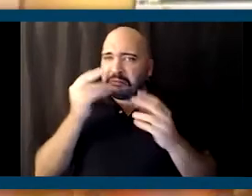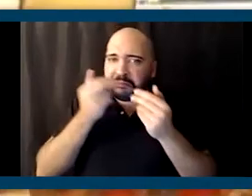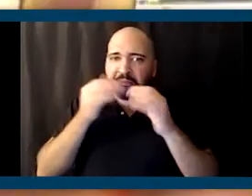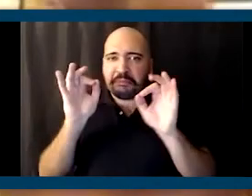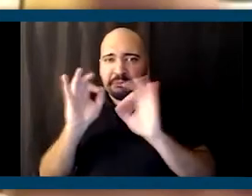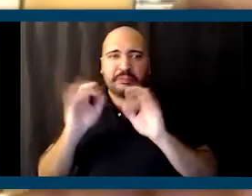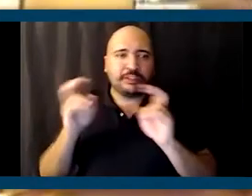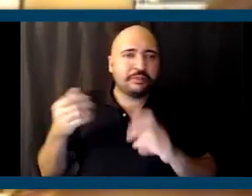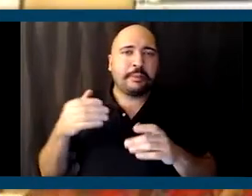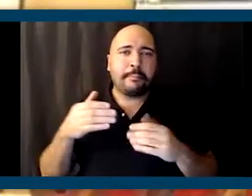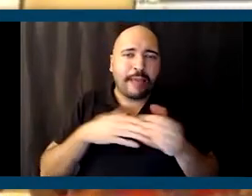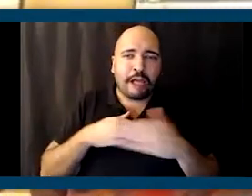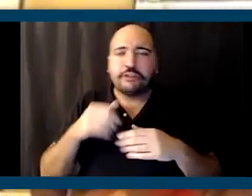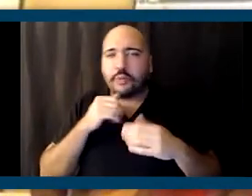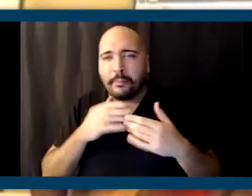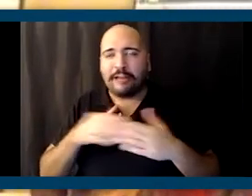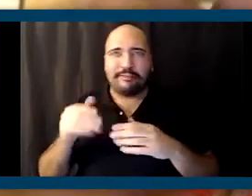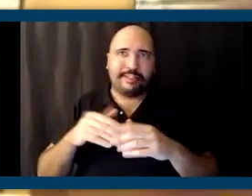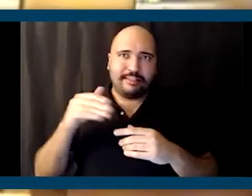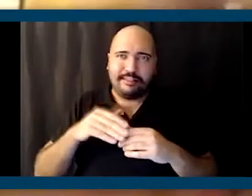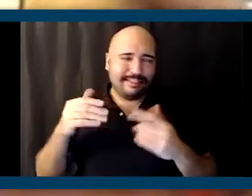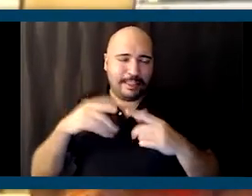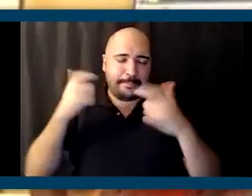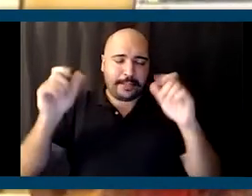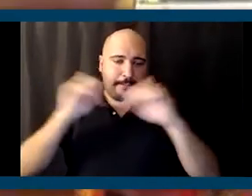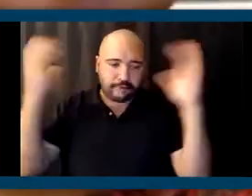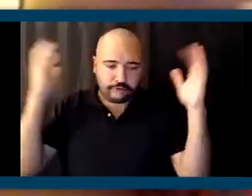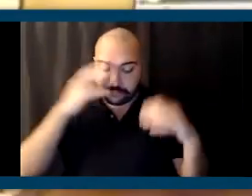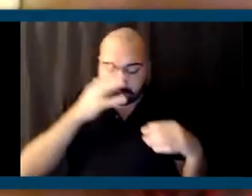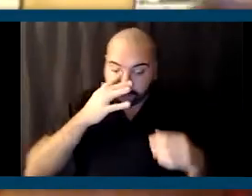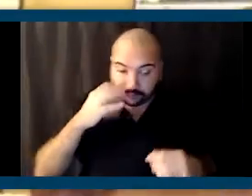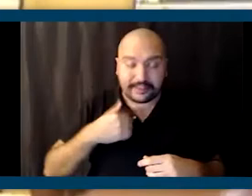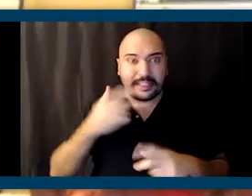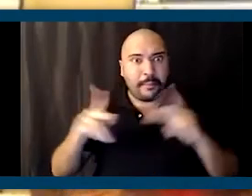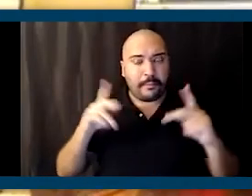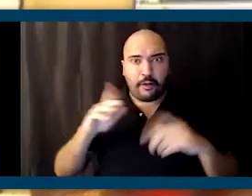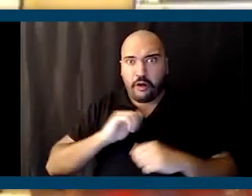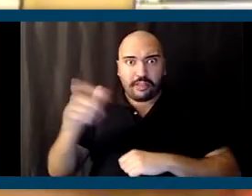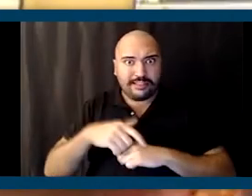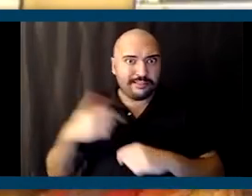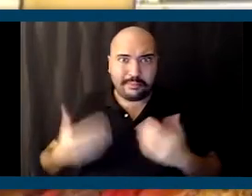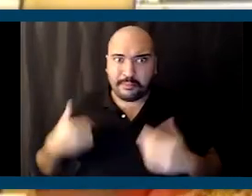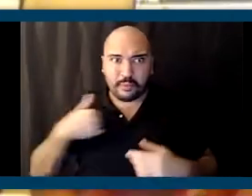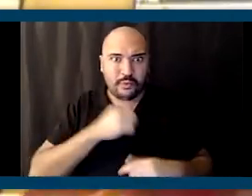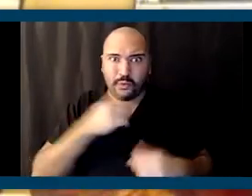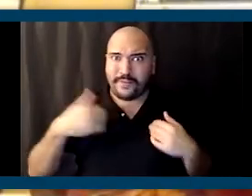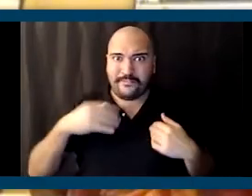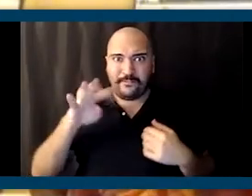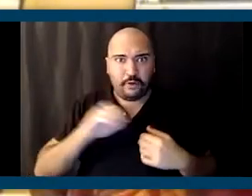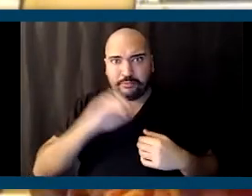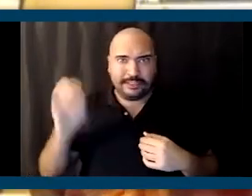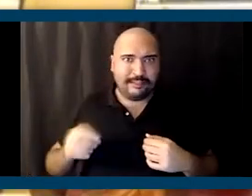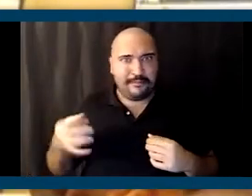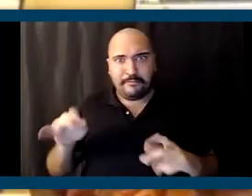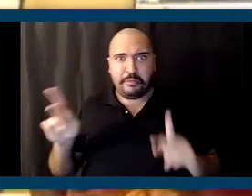matter, but don't matter in the long run. And so I tell people all the time, we may have not have, you know, 40% of the population,